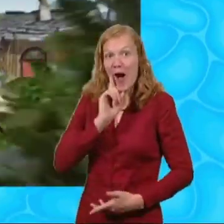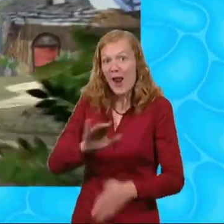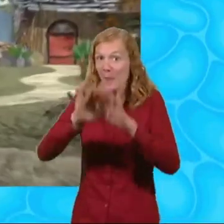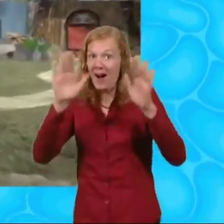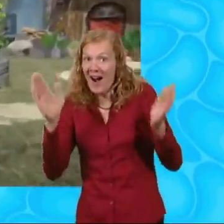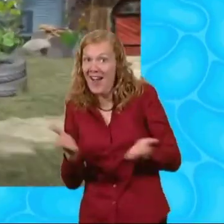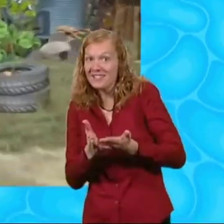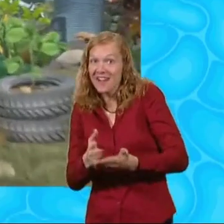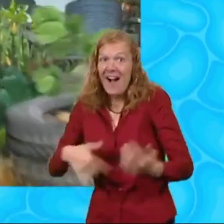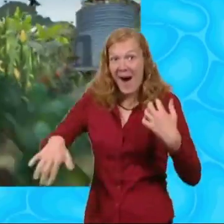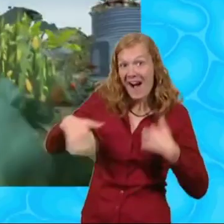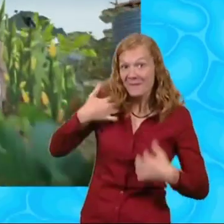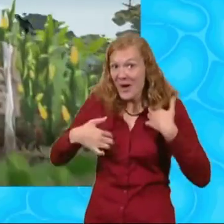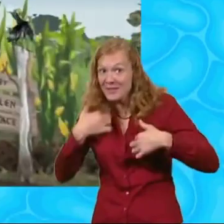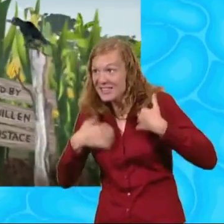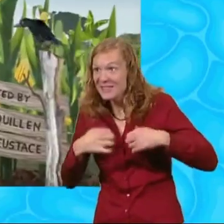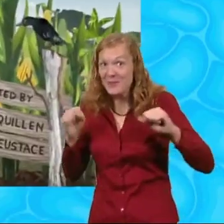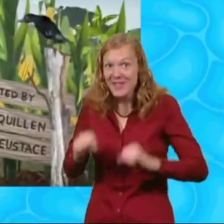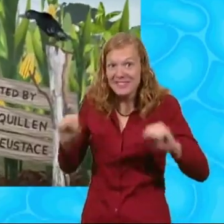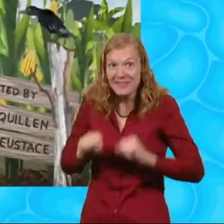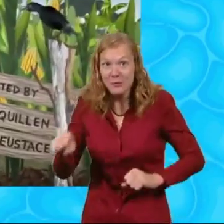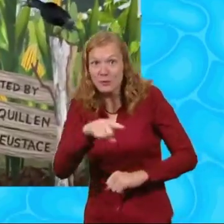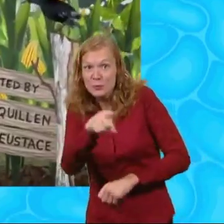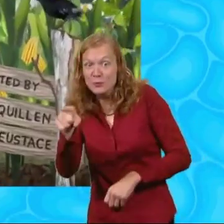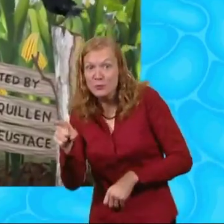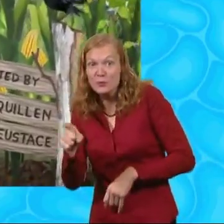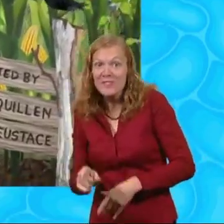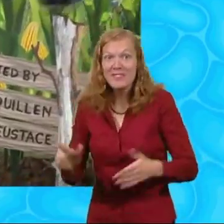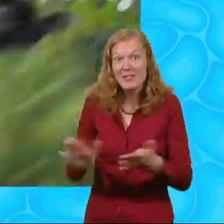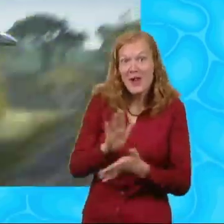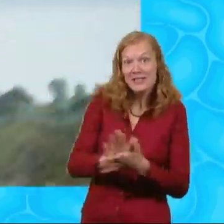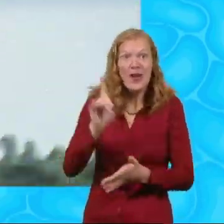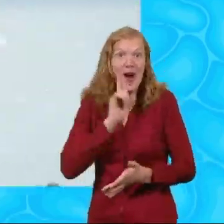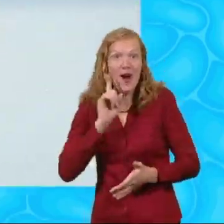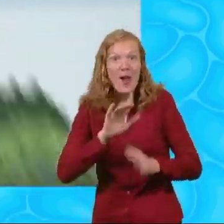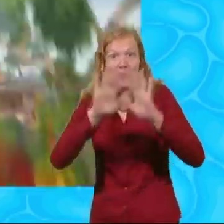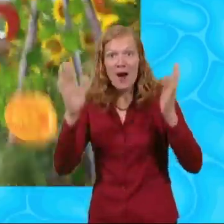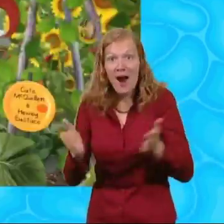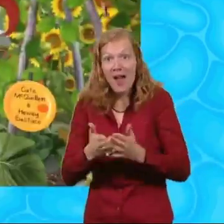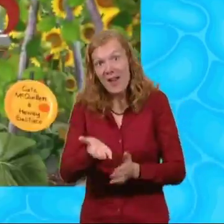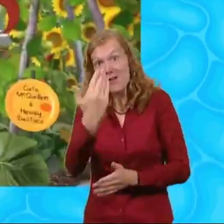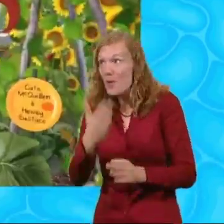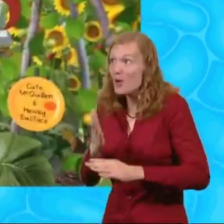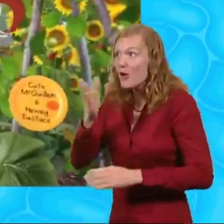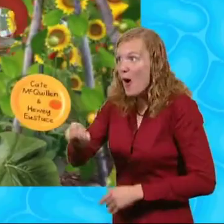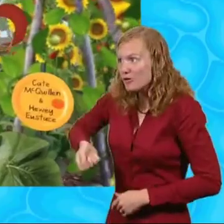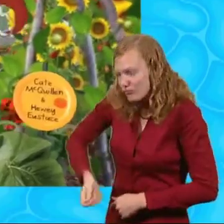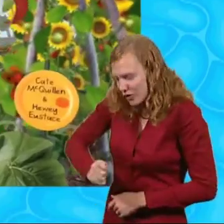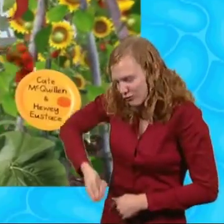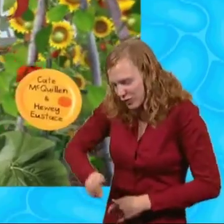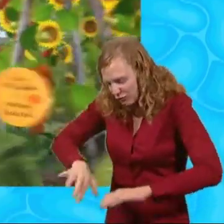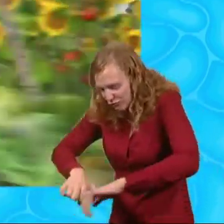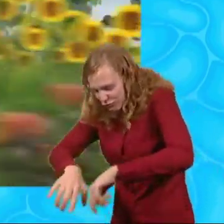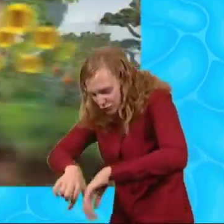World. I'm your adventure waiting just for you. In Darker World. Go get